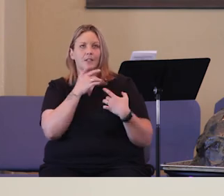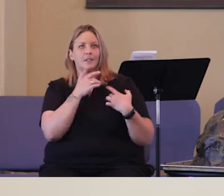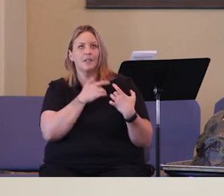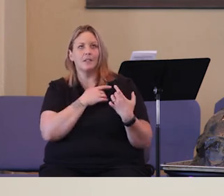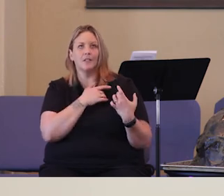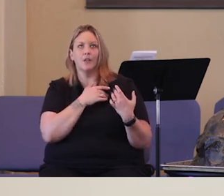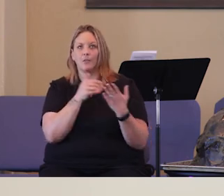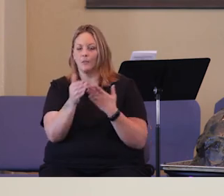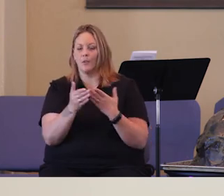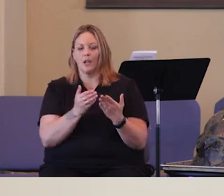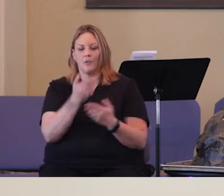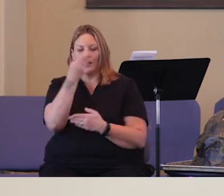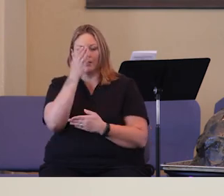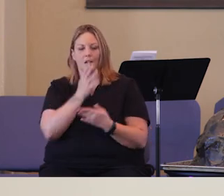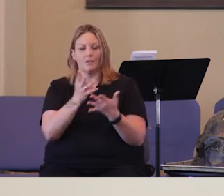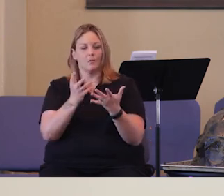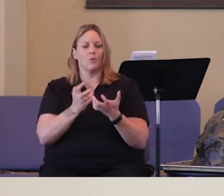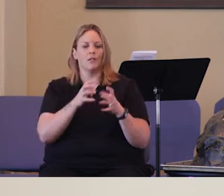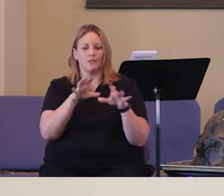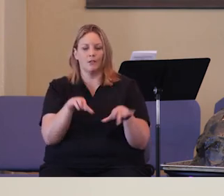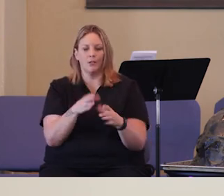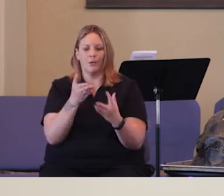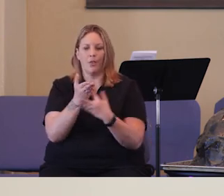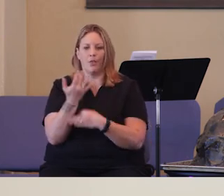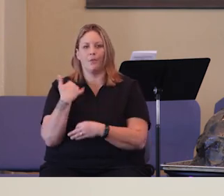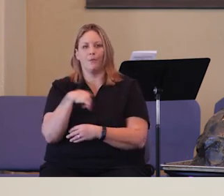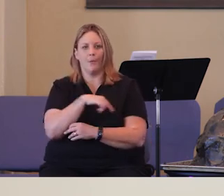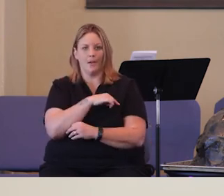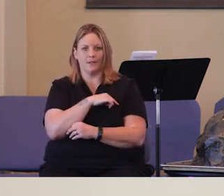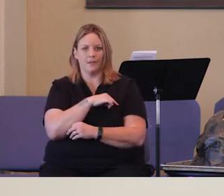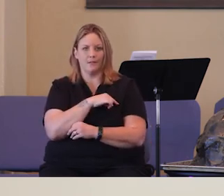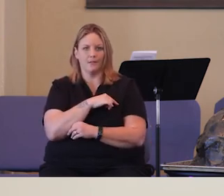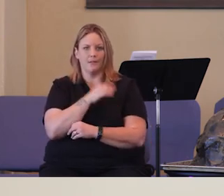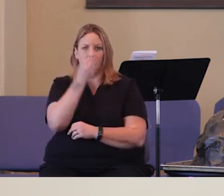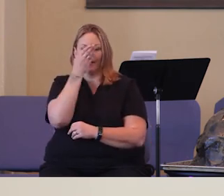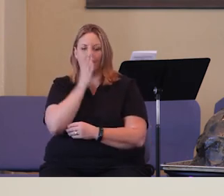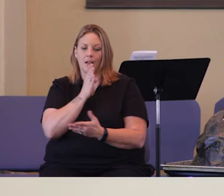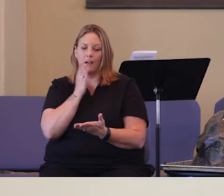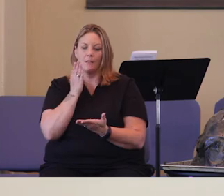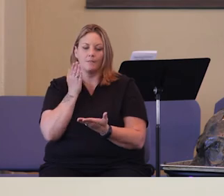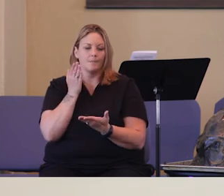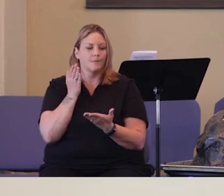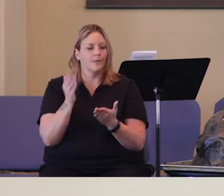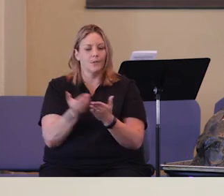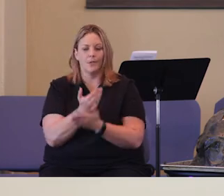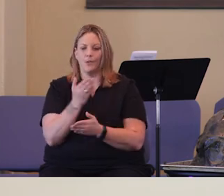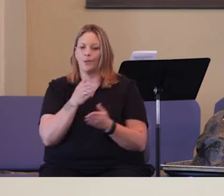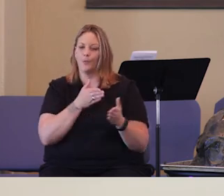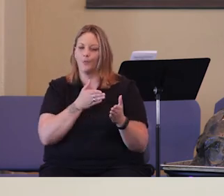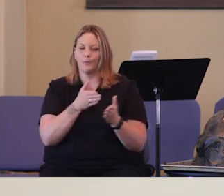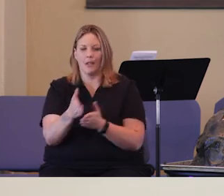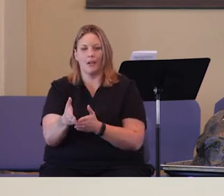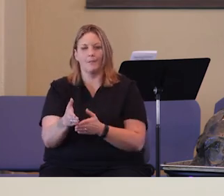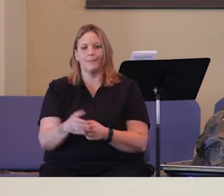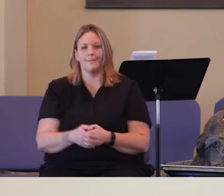to what God wants to do through us. God may need to have a new plan.